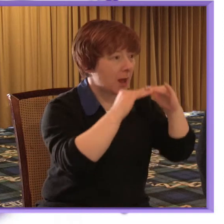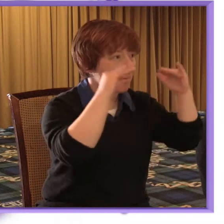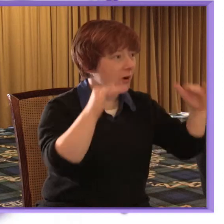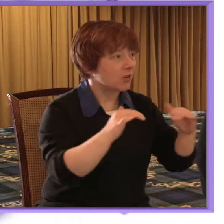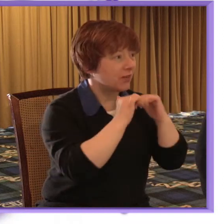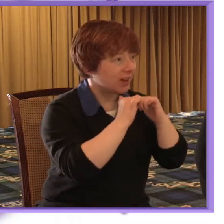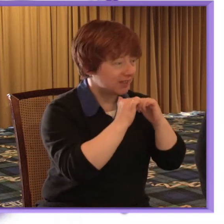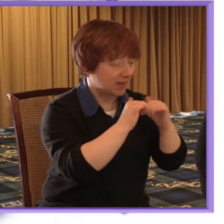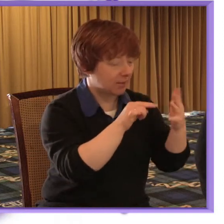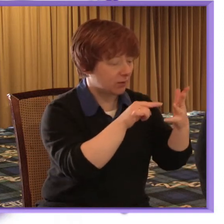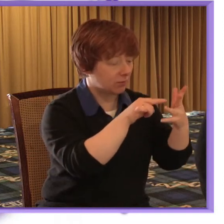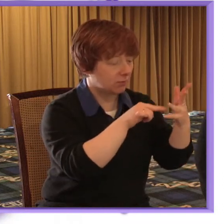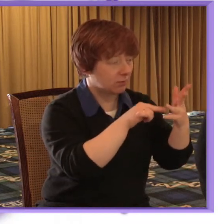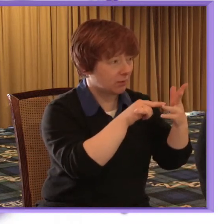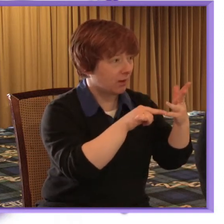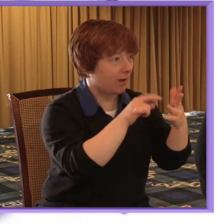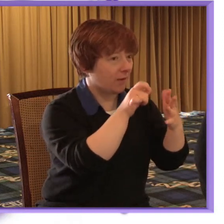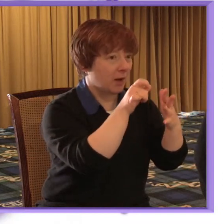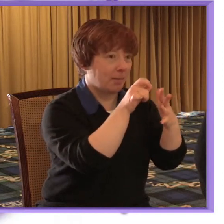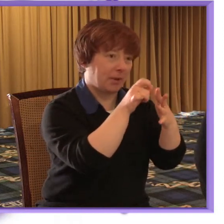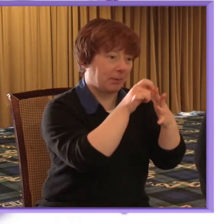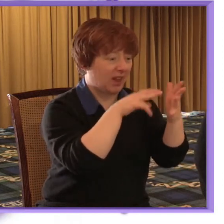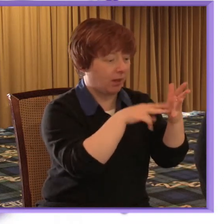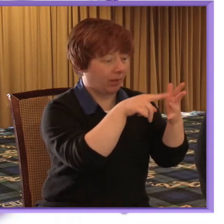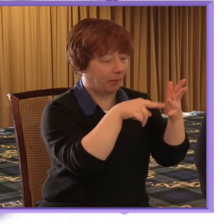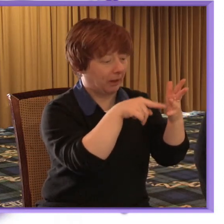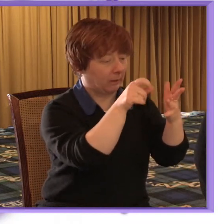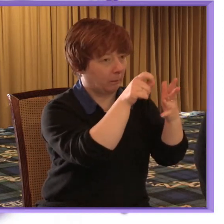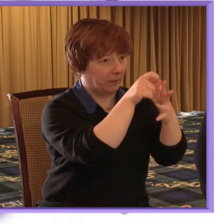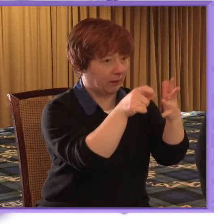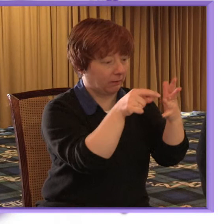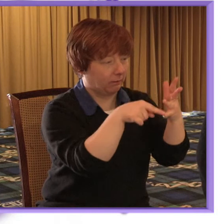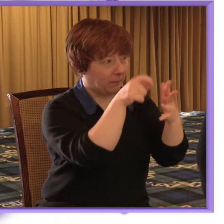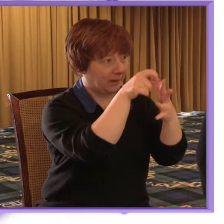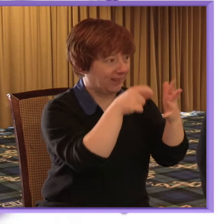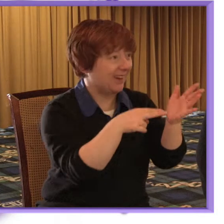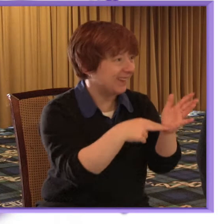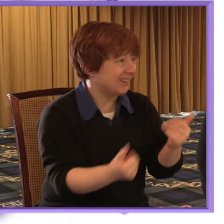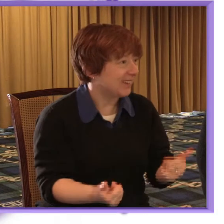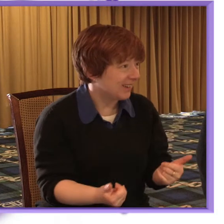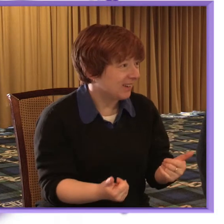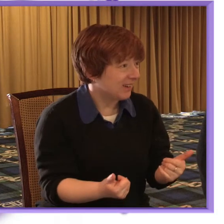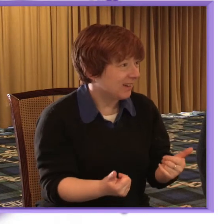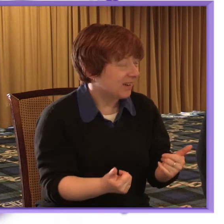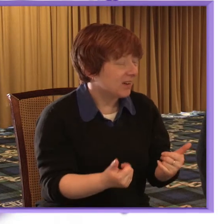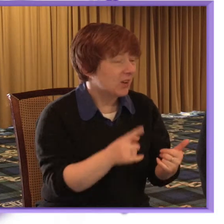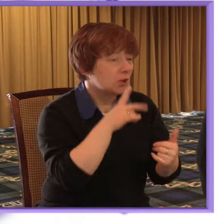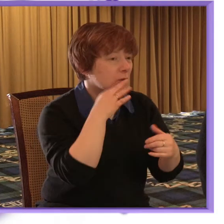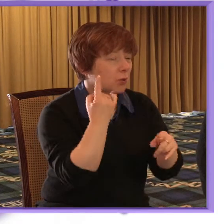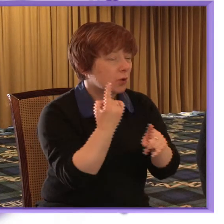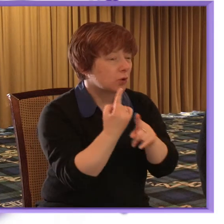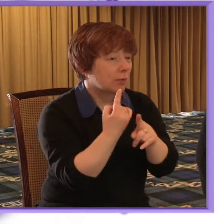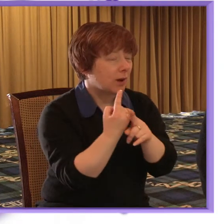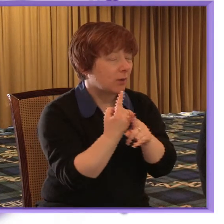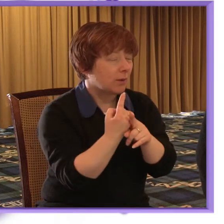and of course the two P's that are in the PPN and we were looking at that sort of issue that people people